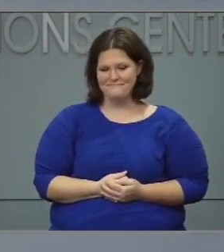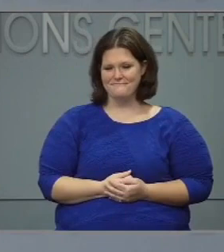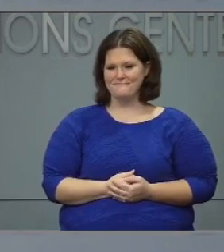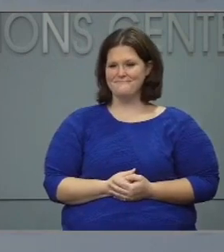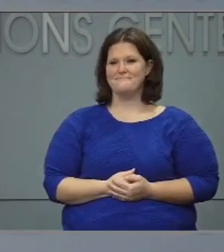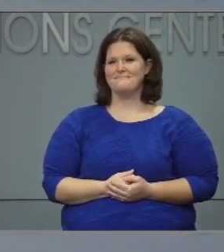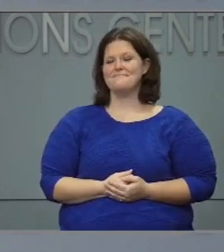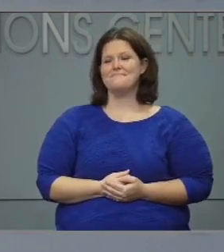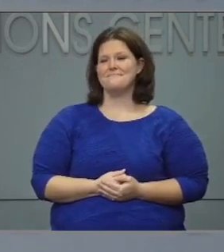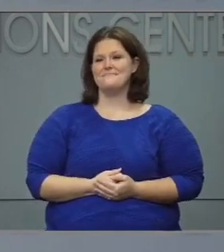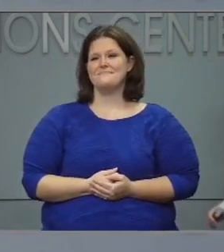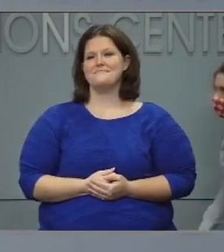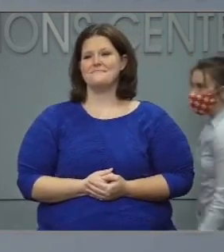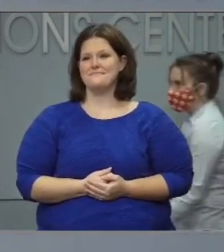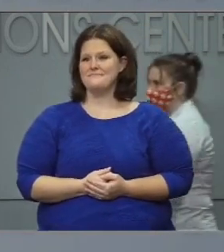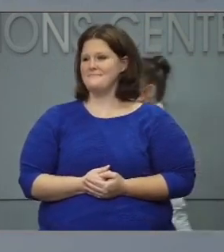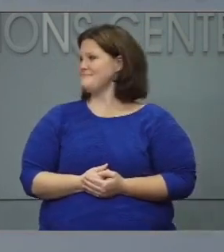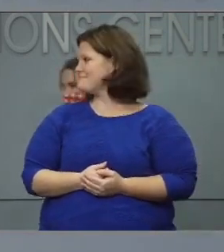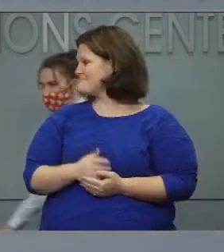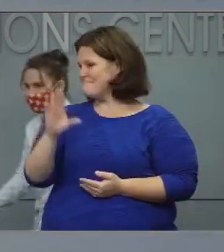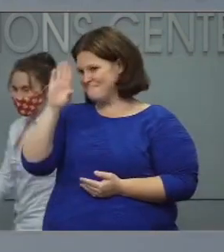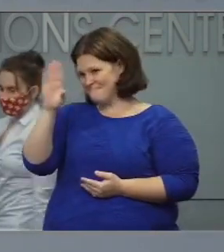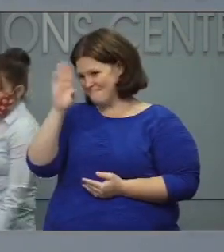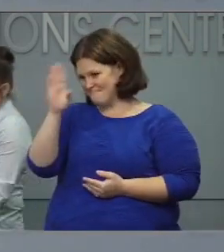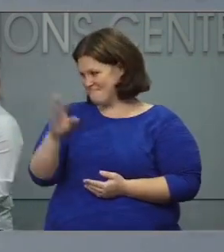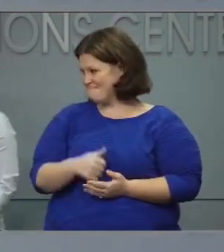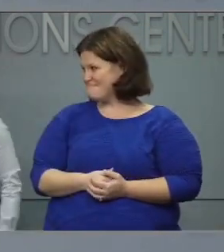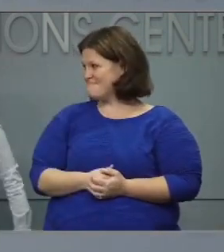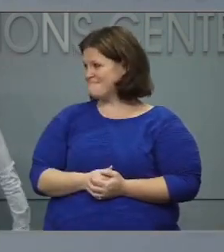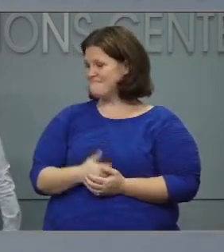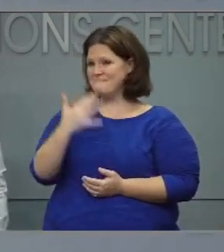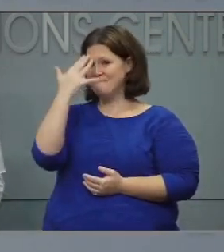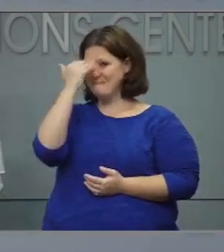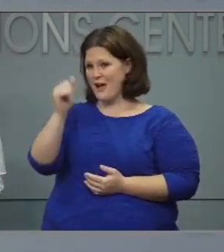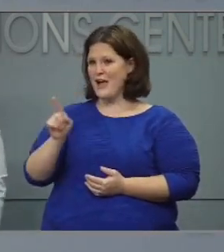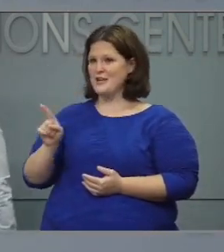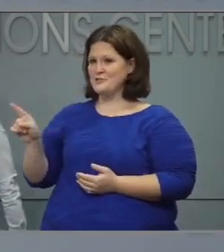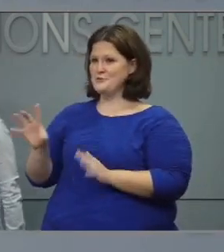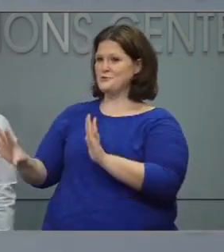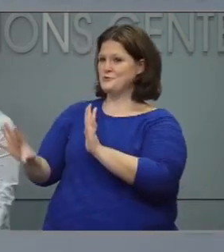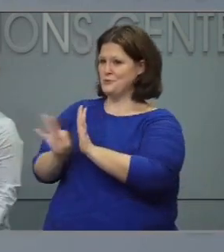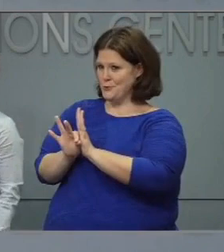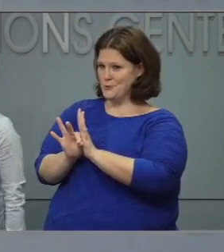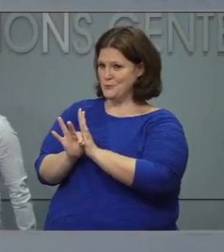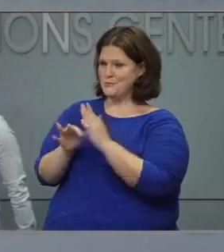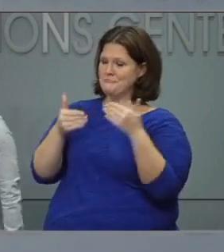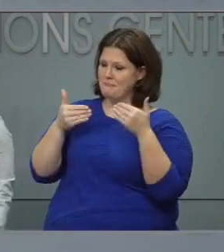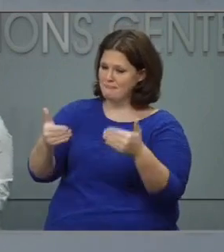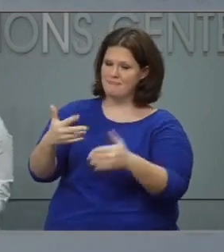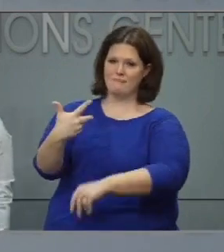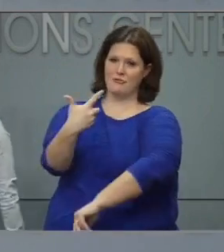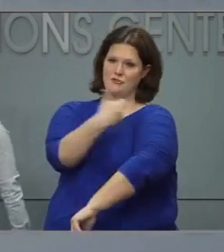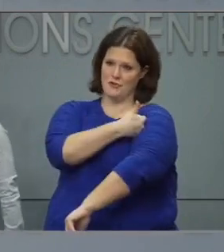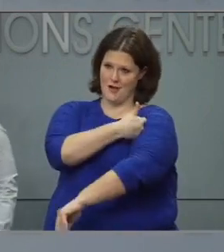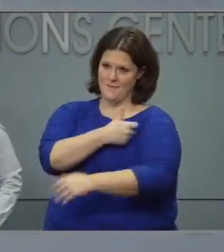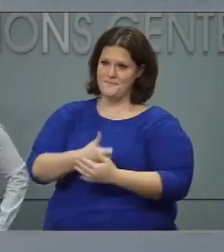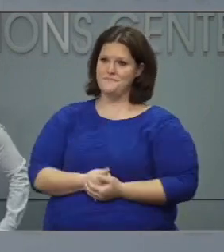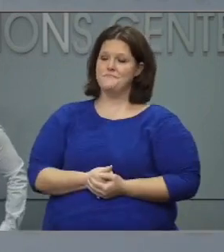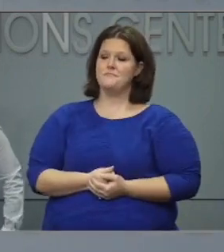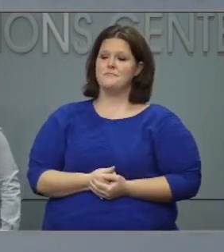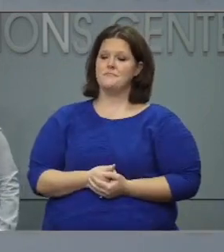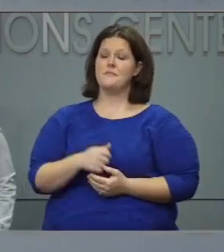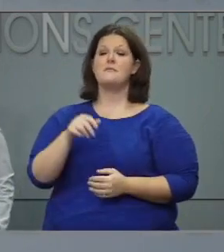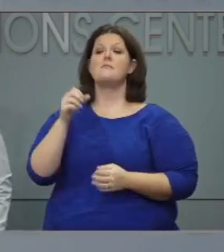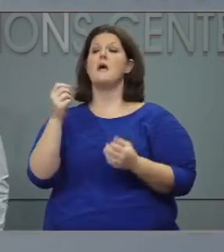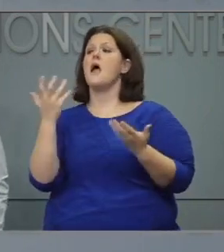So Lily hi. Why did you choose to get vaccinated and what would you say to people on the